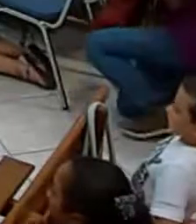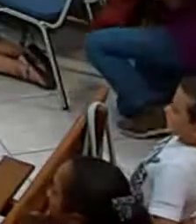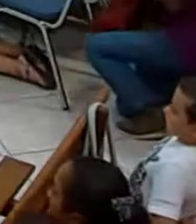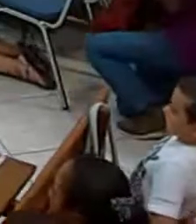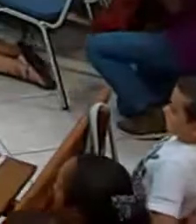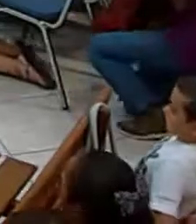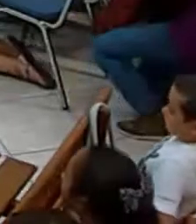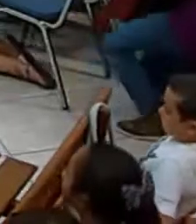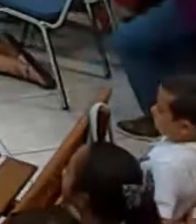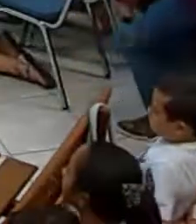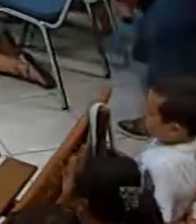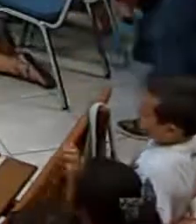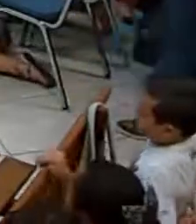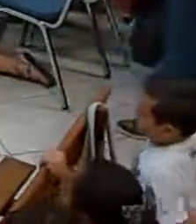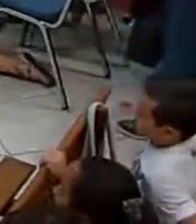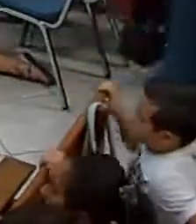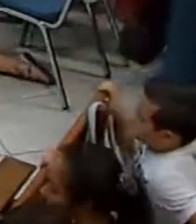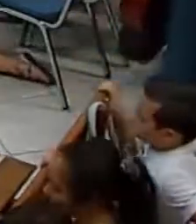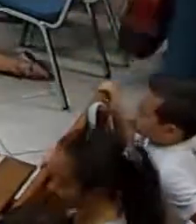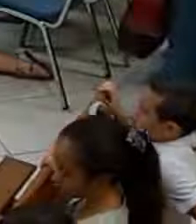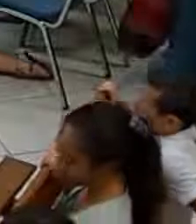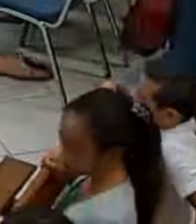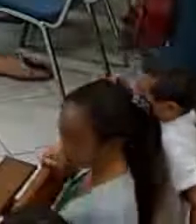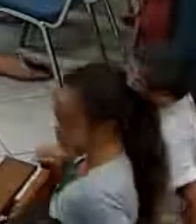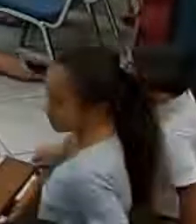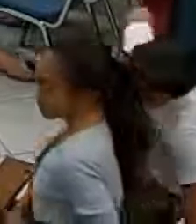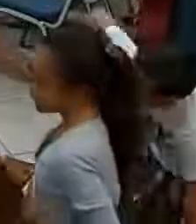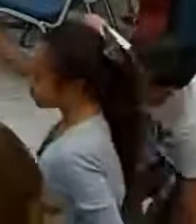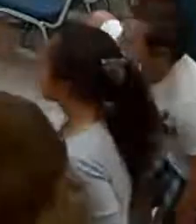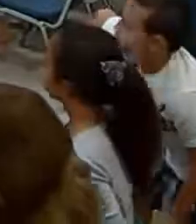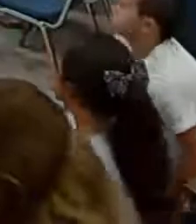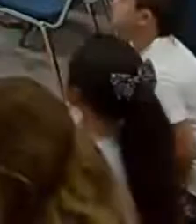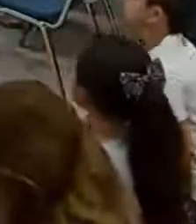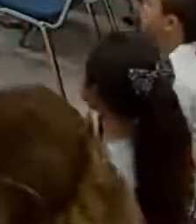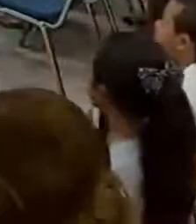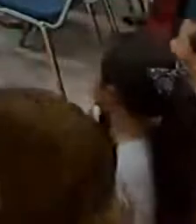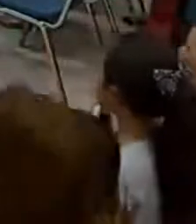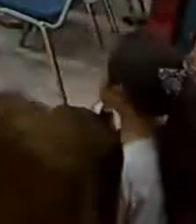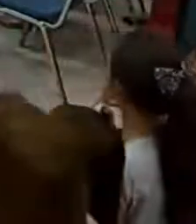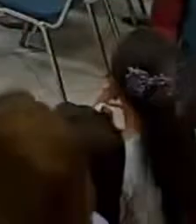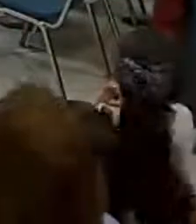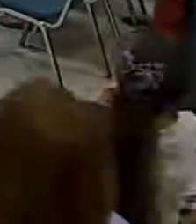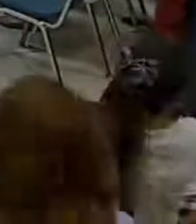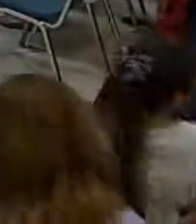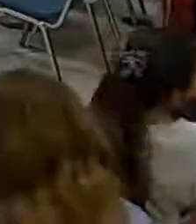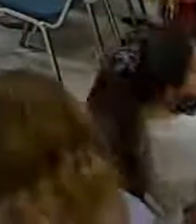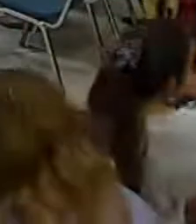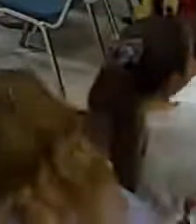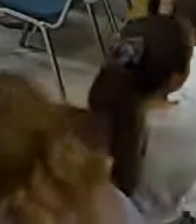During this prayer, and with the imposition of hand, it was there a sign from the Lord. You can see me, right?